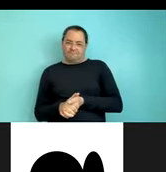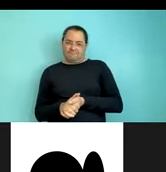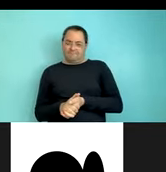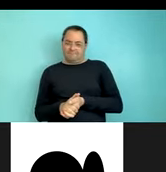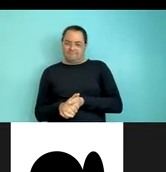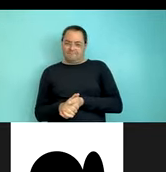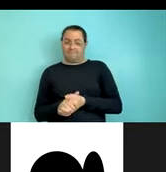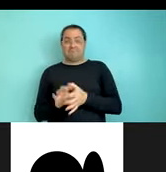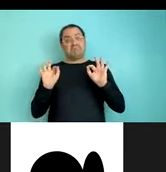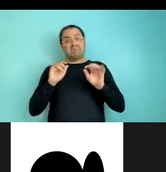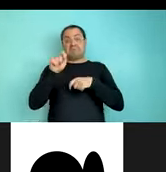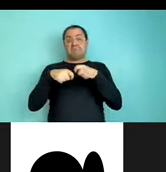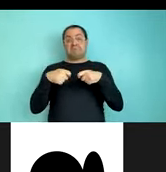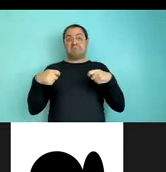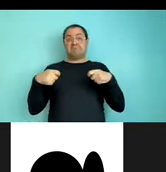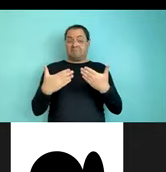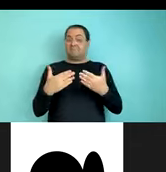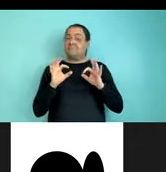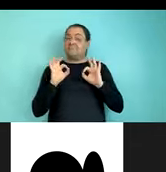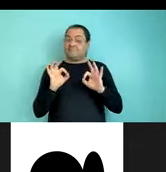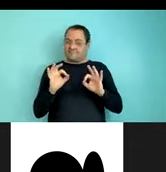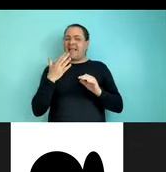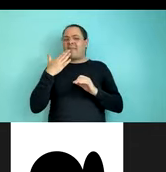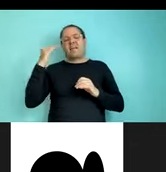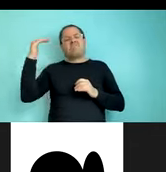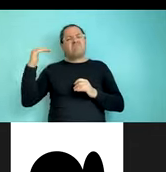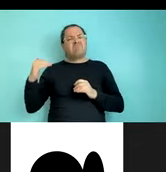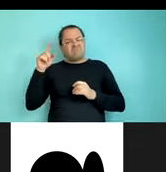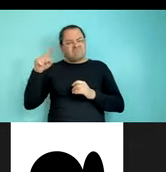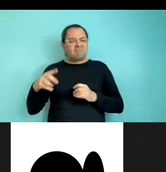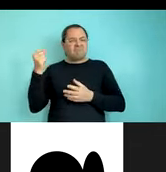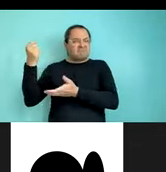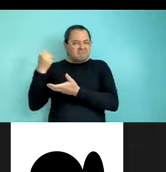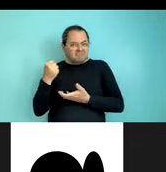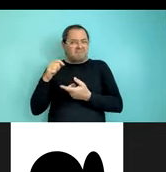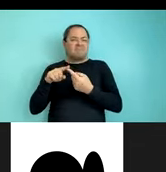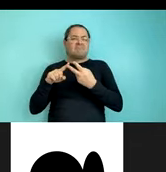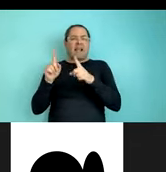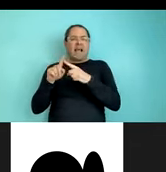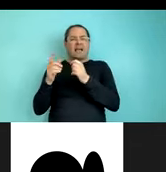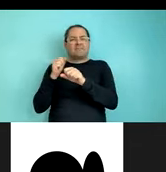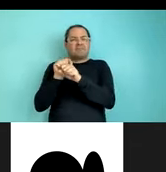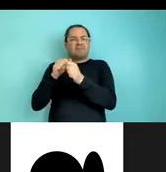So with that, I will thank our sponsors and our collaborators.